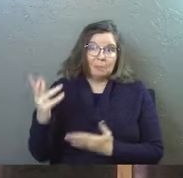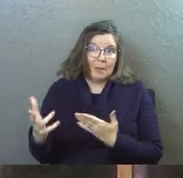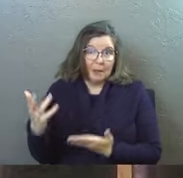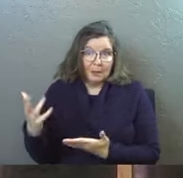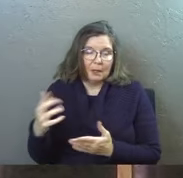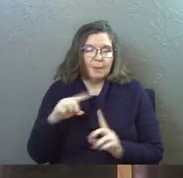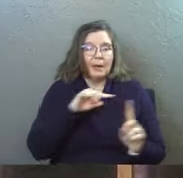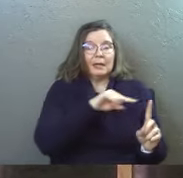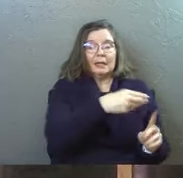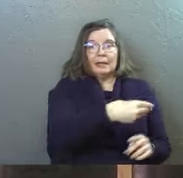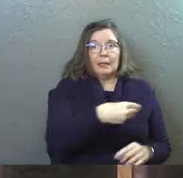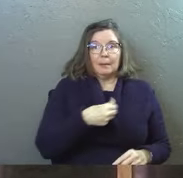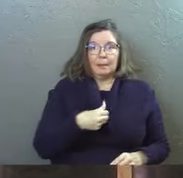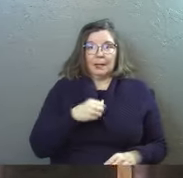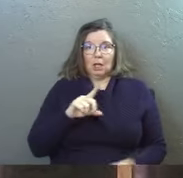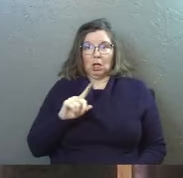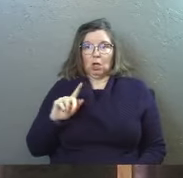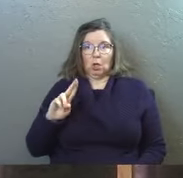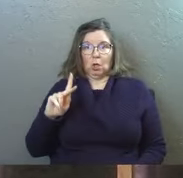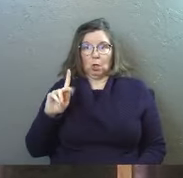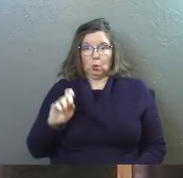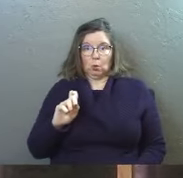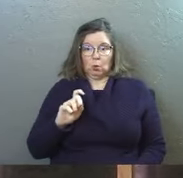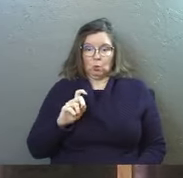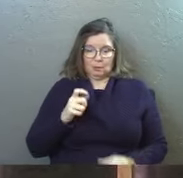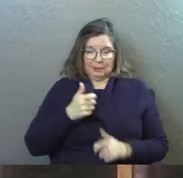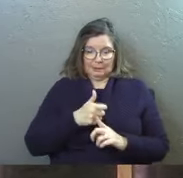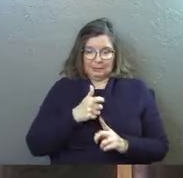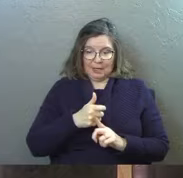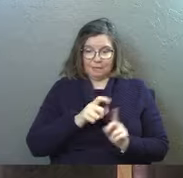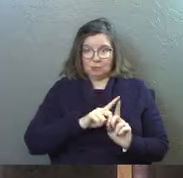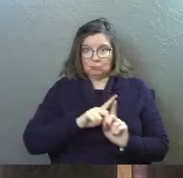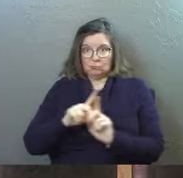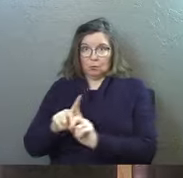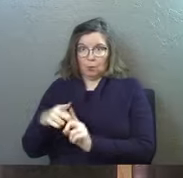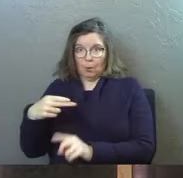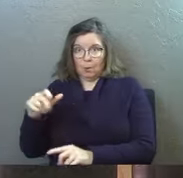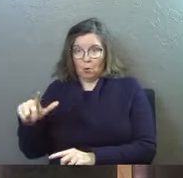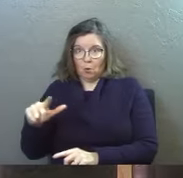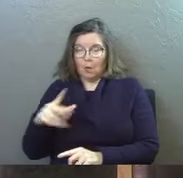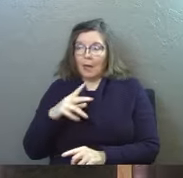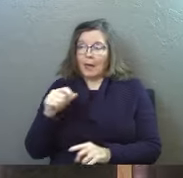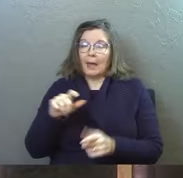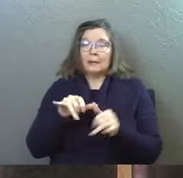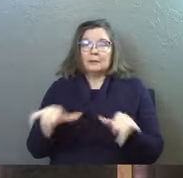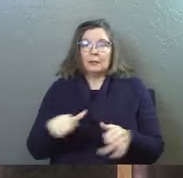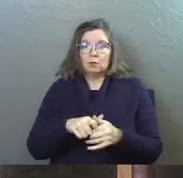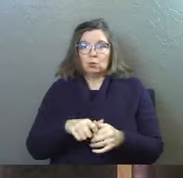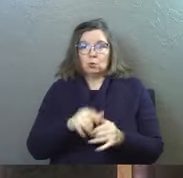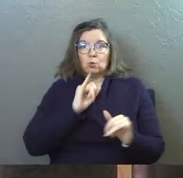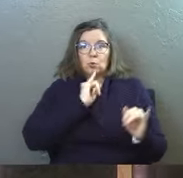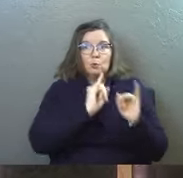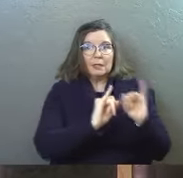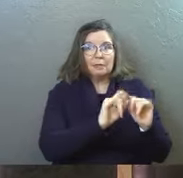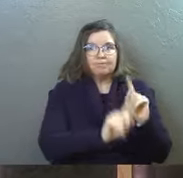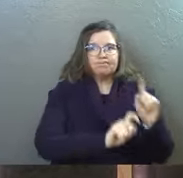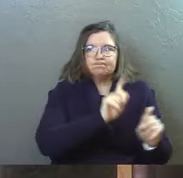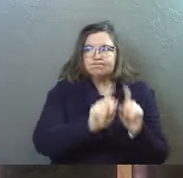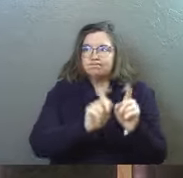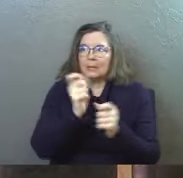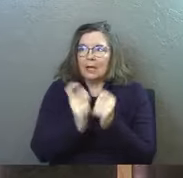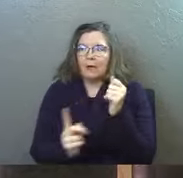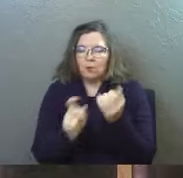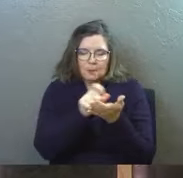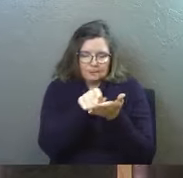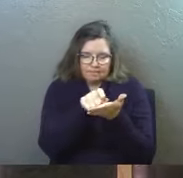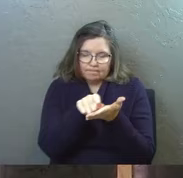place. But he paid Dr. Luke to go on the missionary journeys with Paul and to interview everybody he could